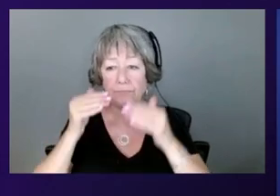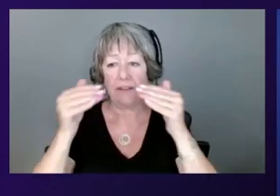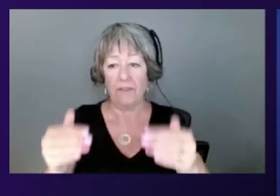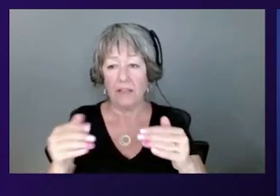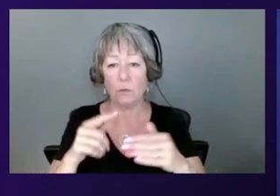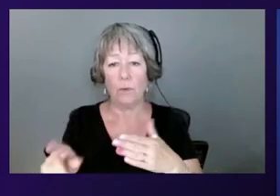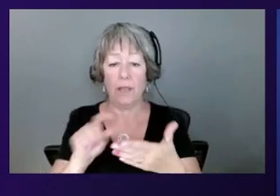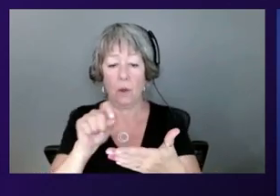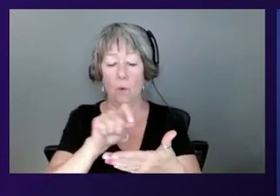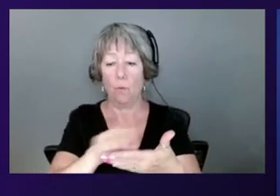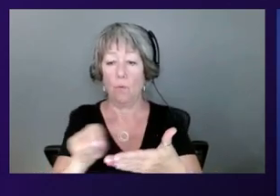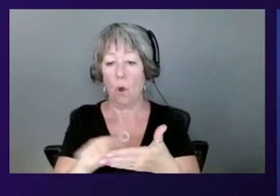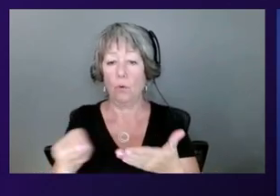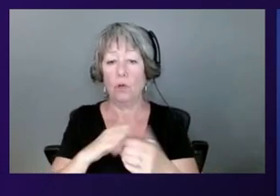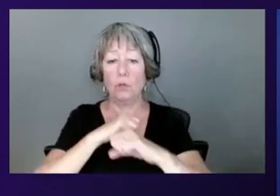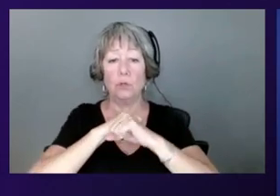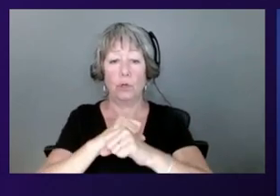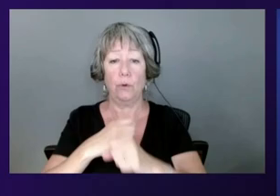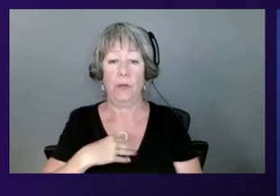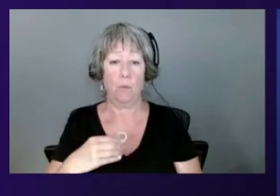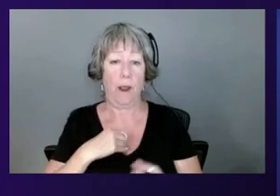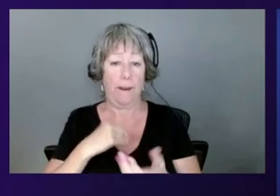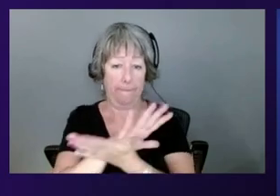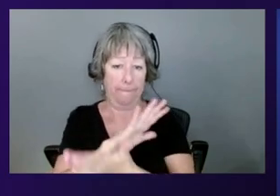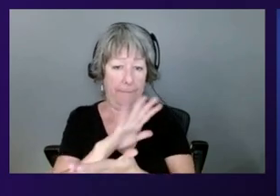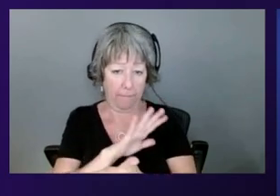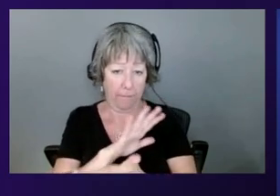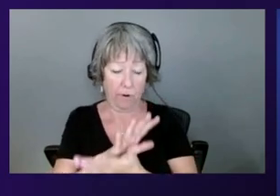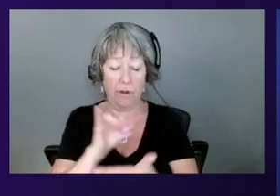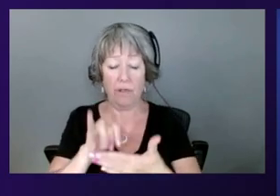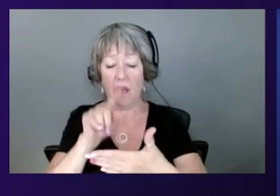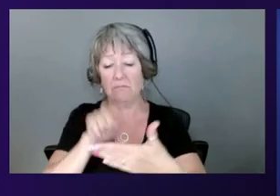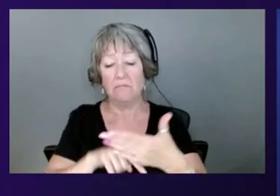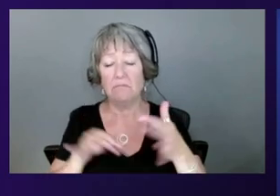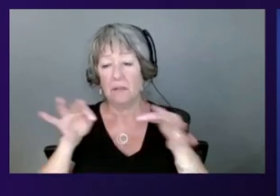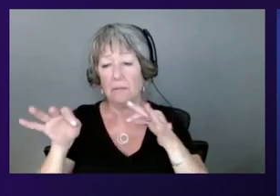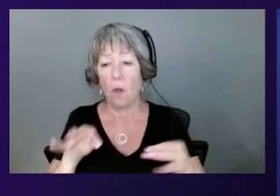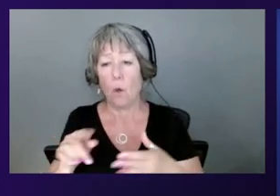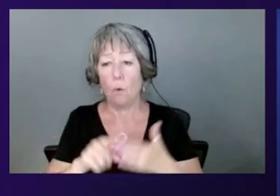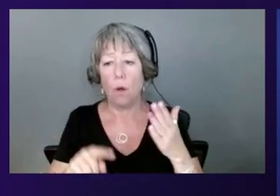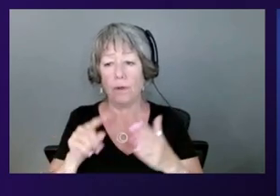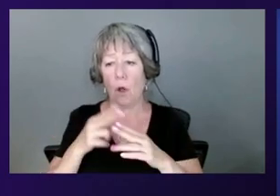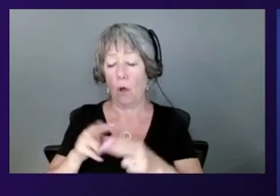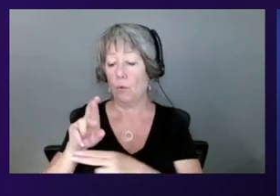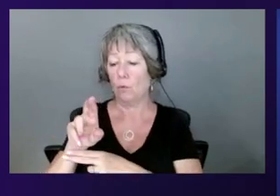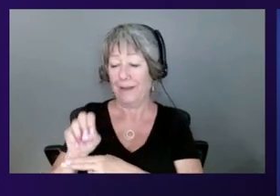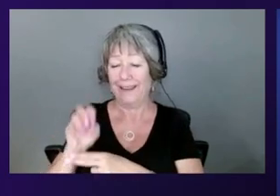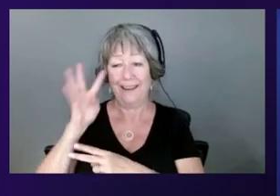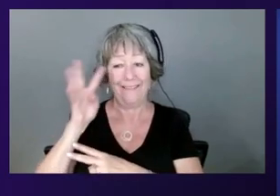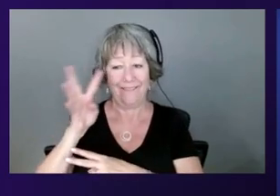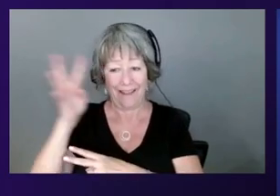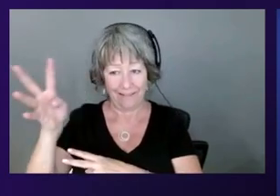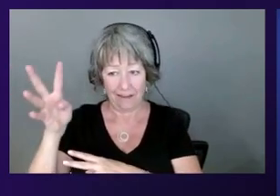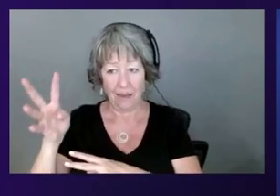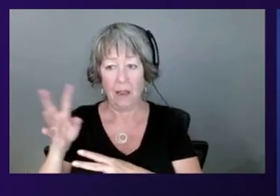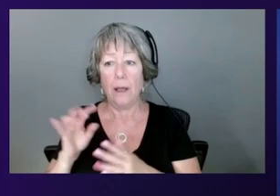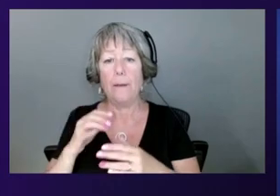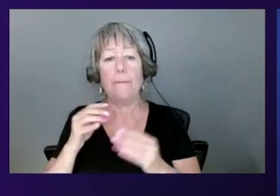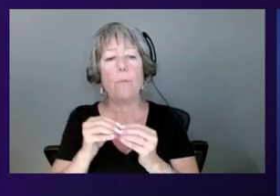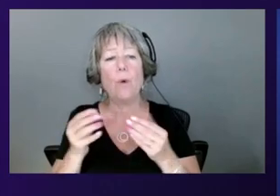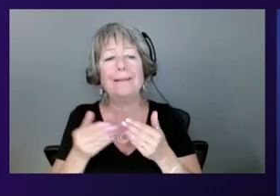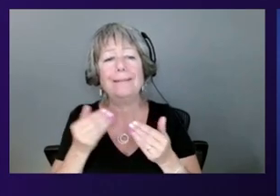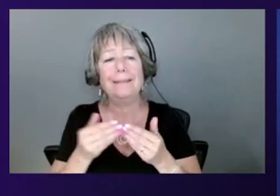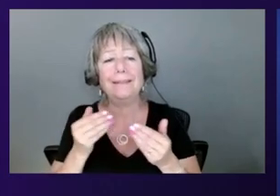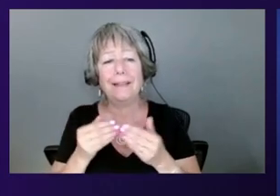paper on the Nitro system that combines things that you see on re-invent into this white paper that makes it easier for customers to